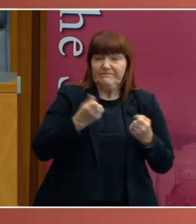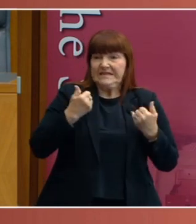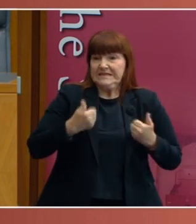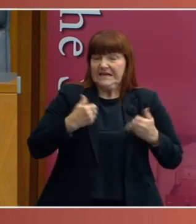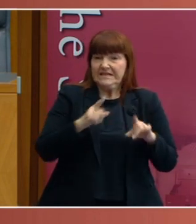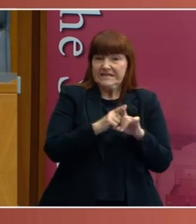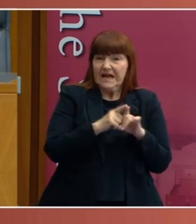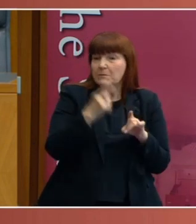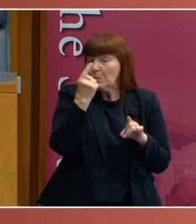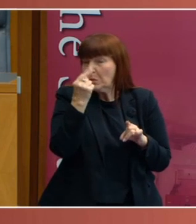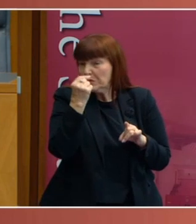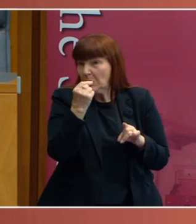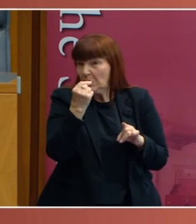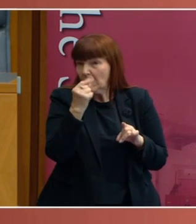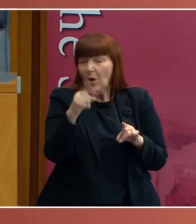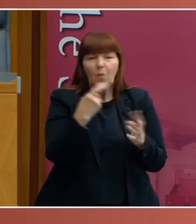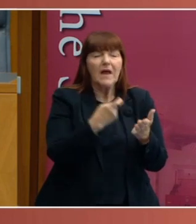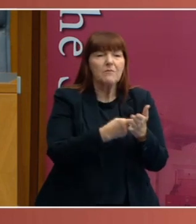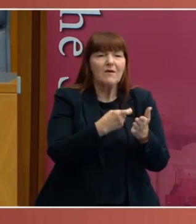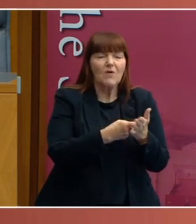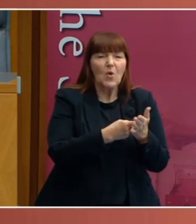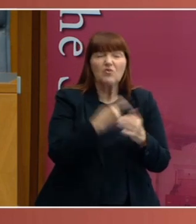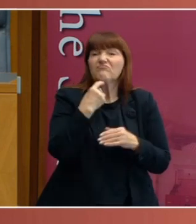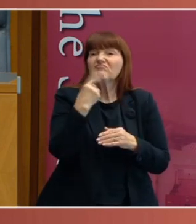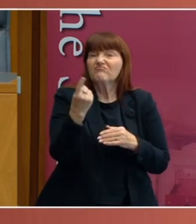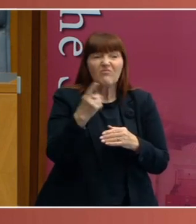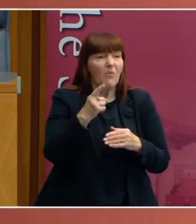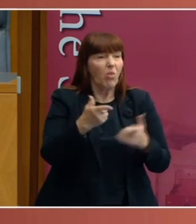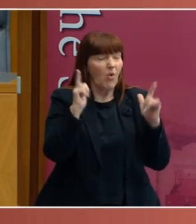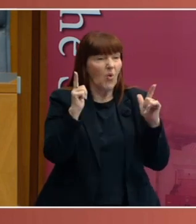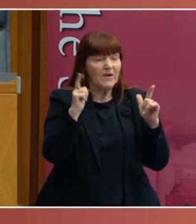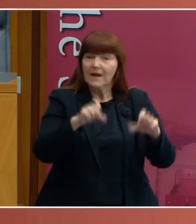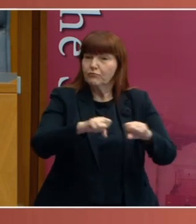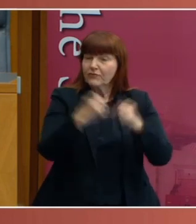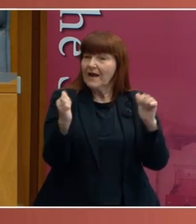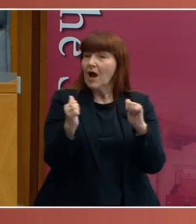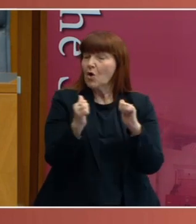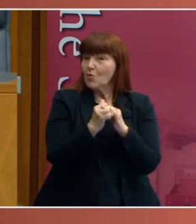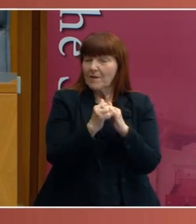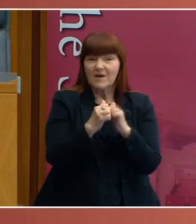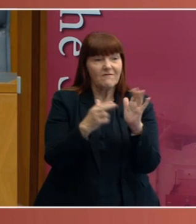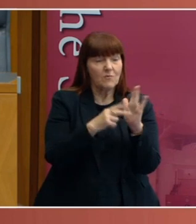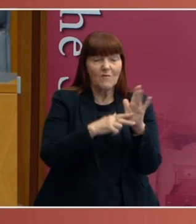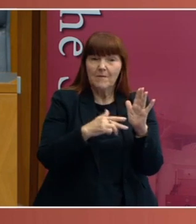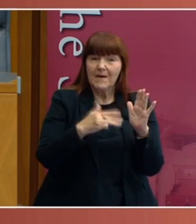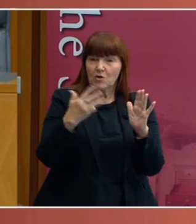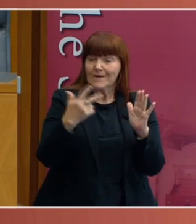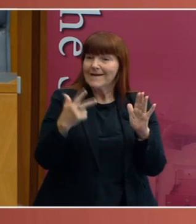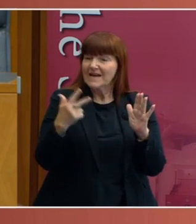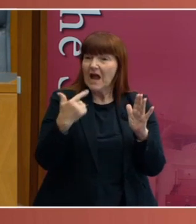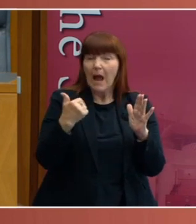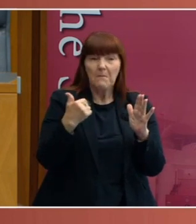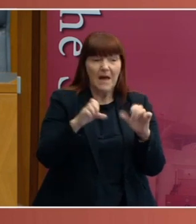There was a chance. We preferred to flout authority, break the agreement of November, and perhaps even